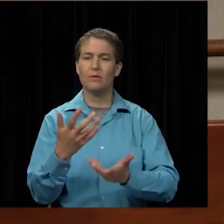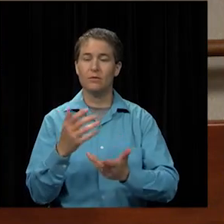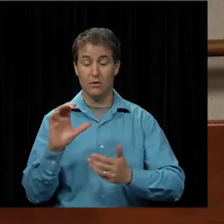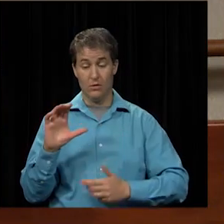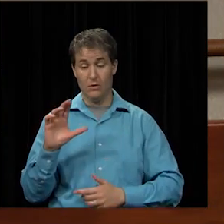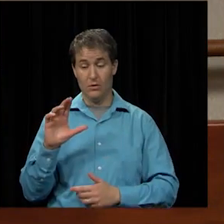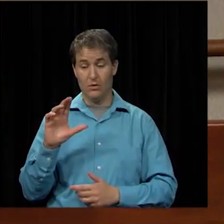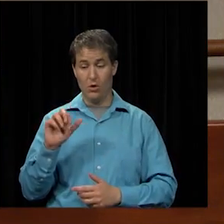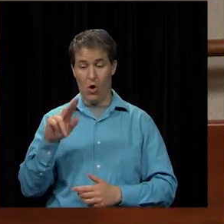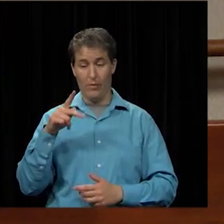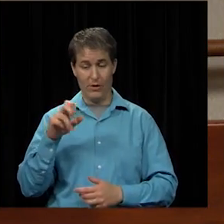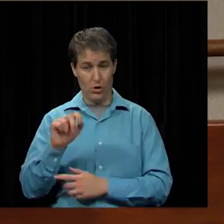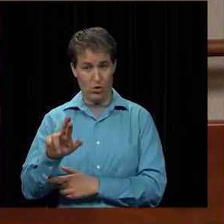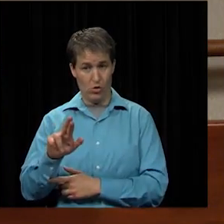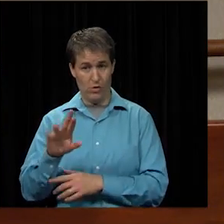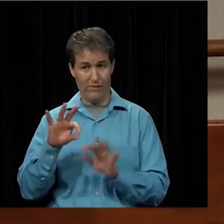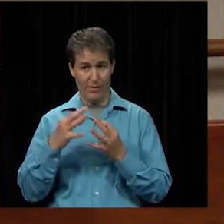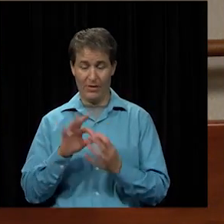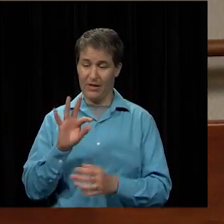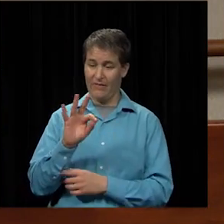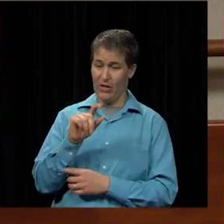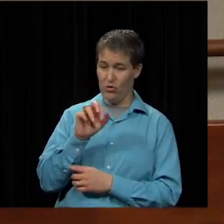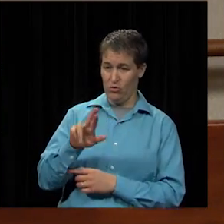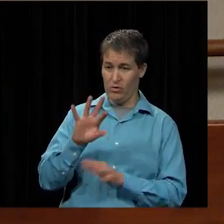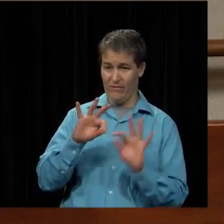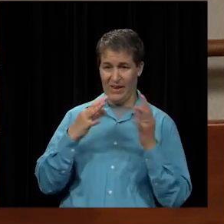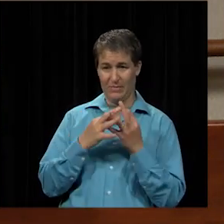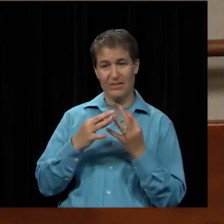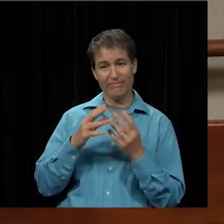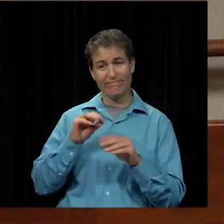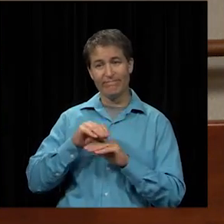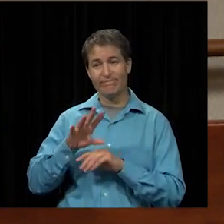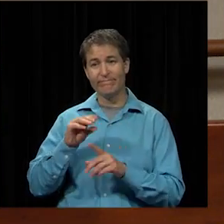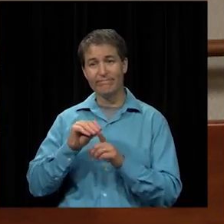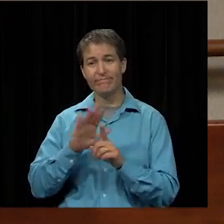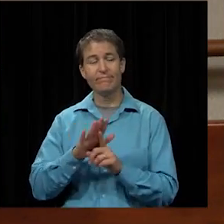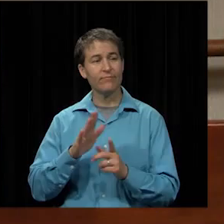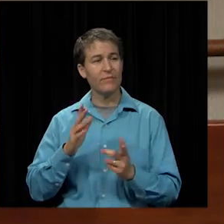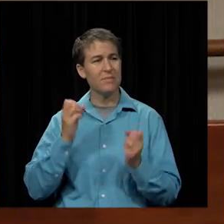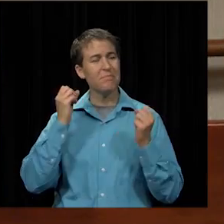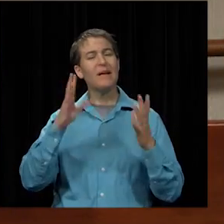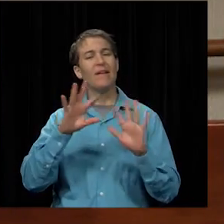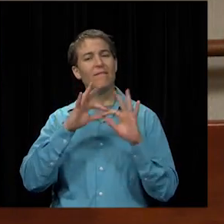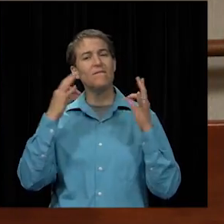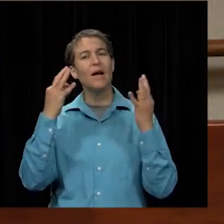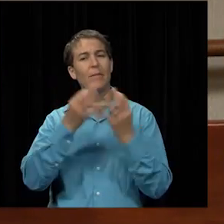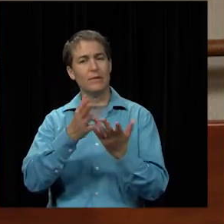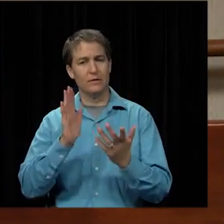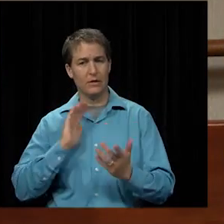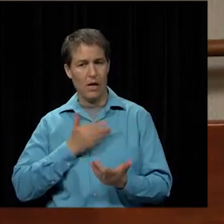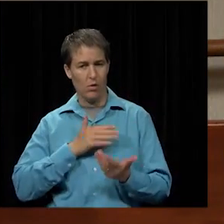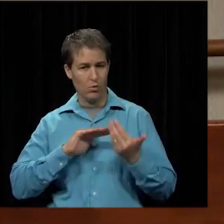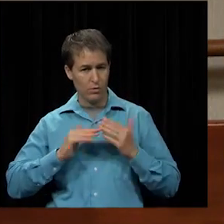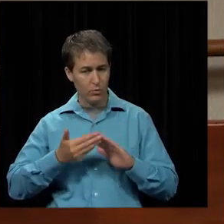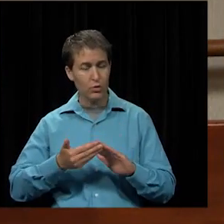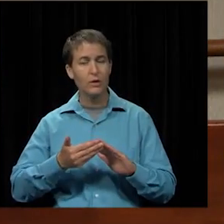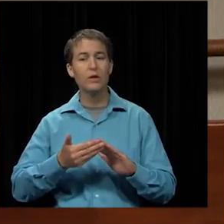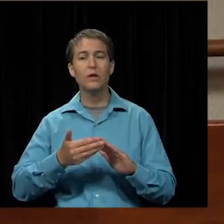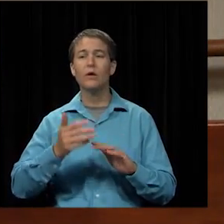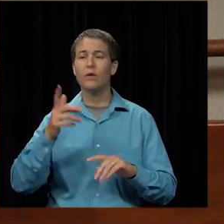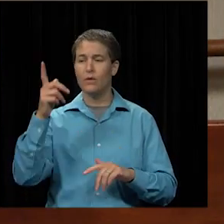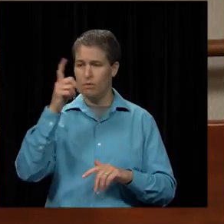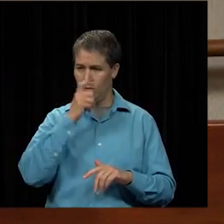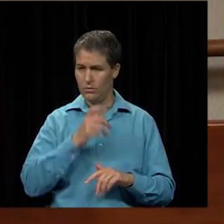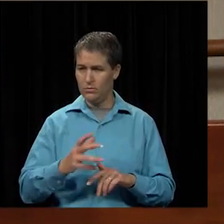family was affected. The Felter family was affected. There are many families in our community that are